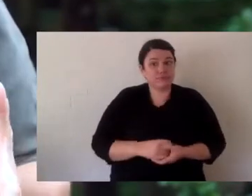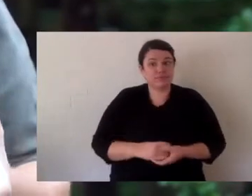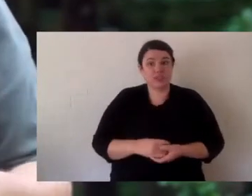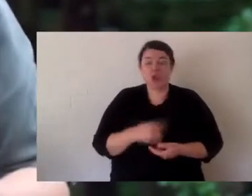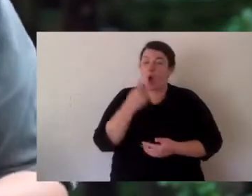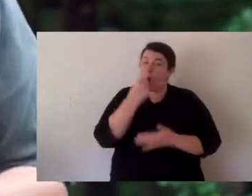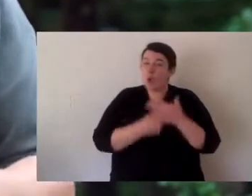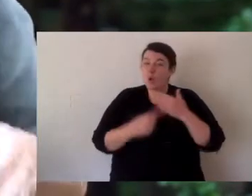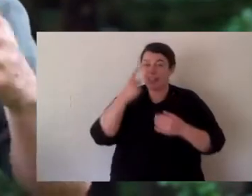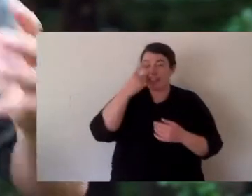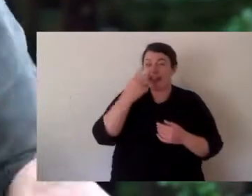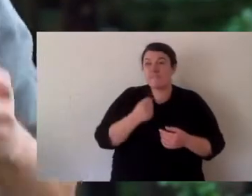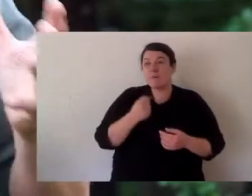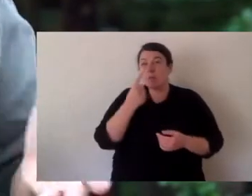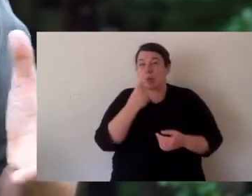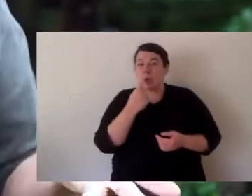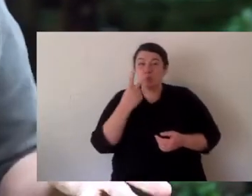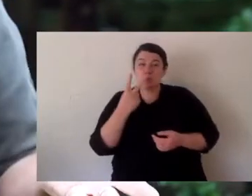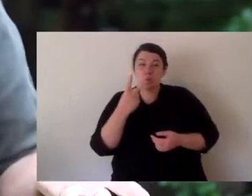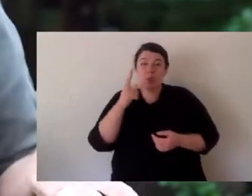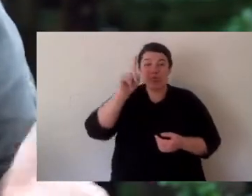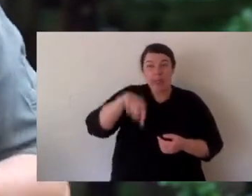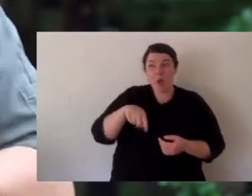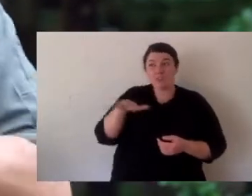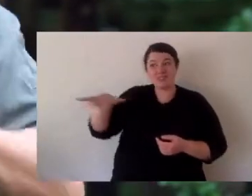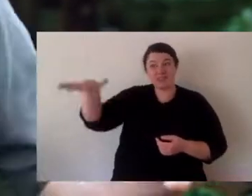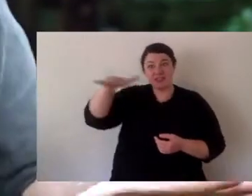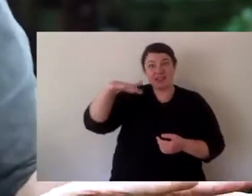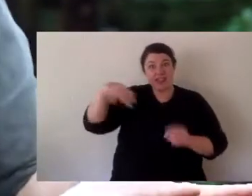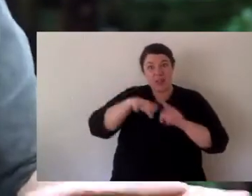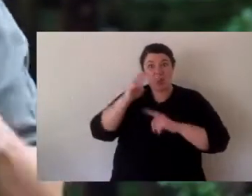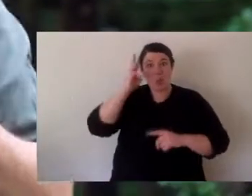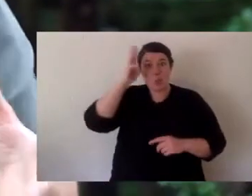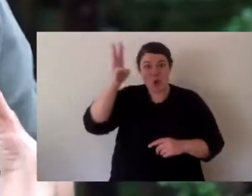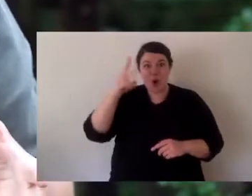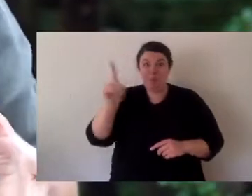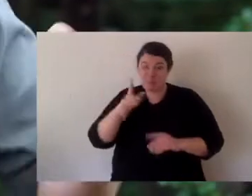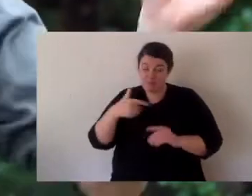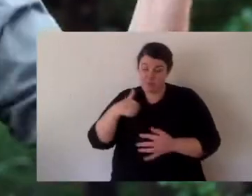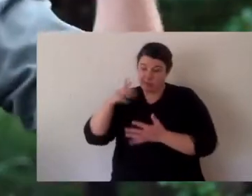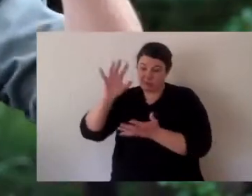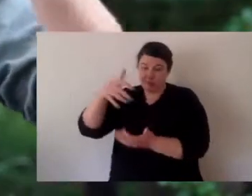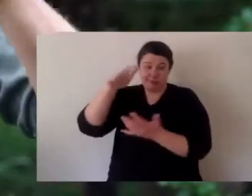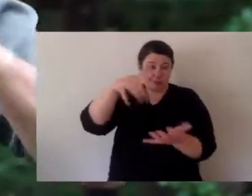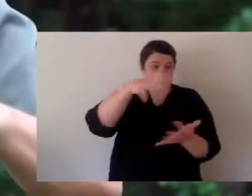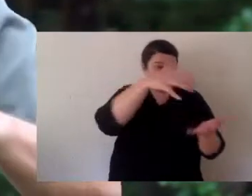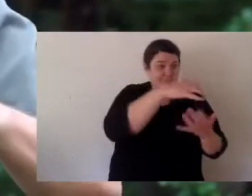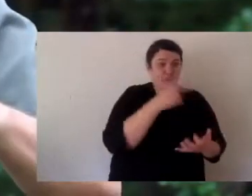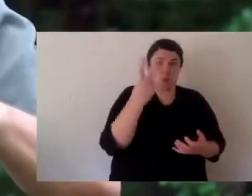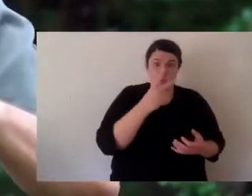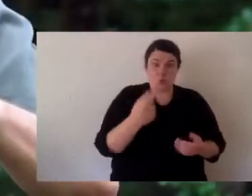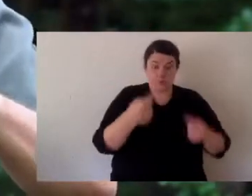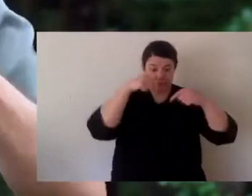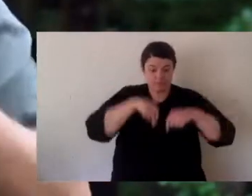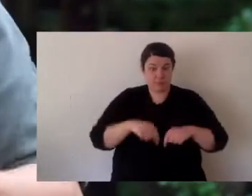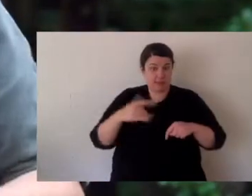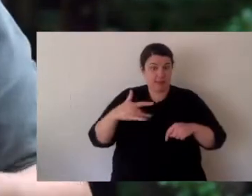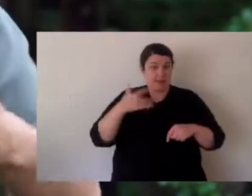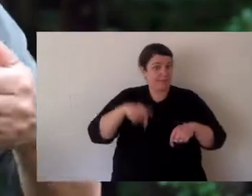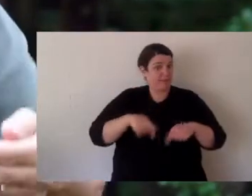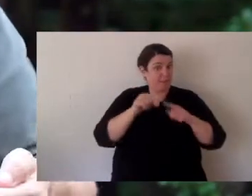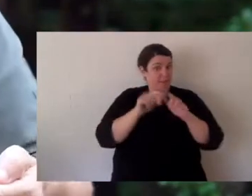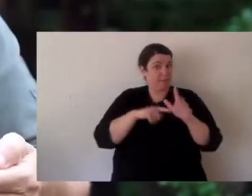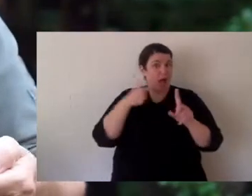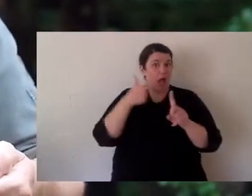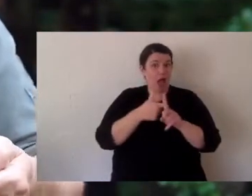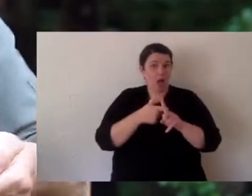now there's a couple of thousand in the wild, that's it. Just a couple of thousand and their numbers are declining. So we've